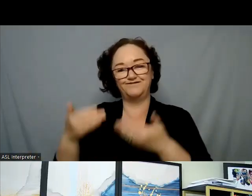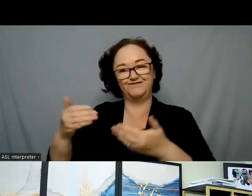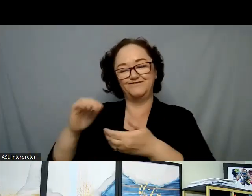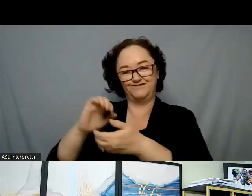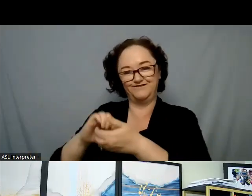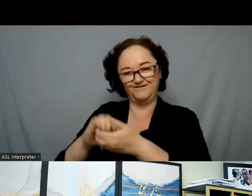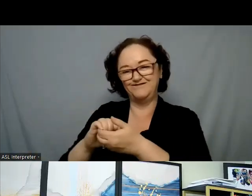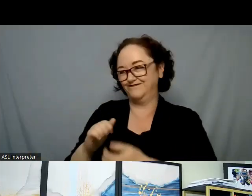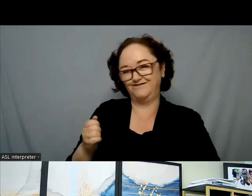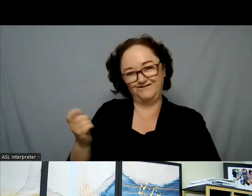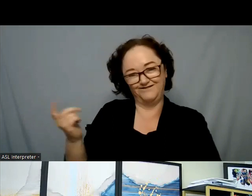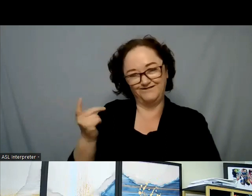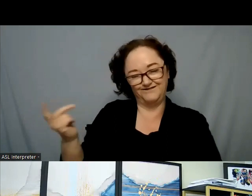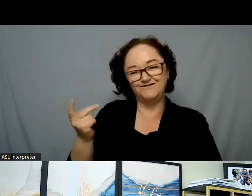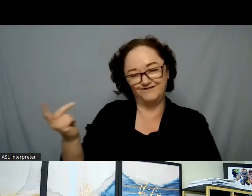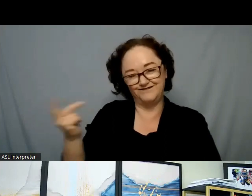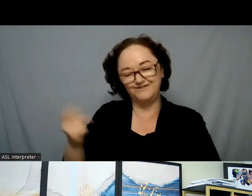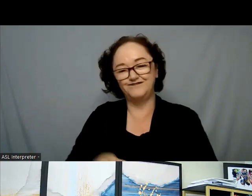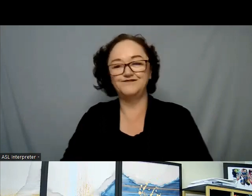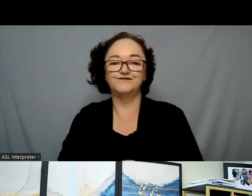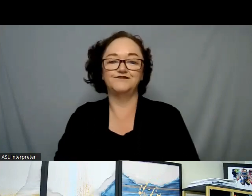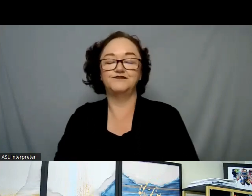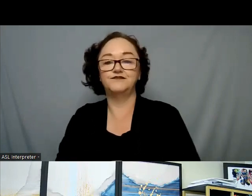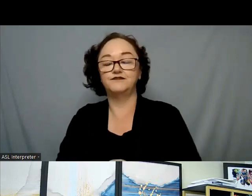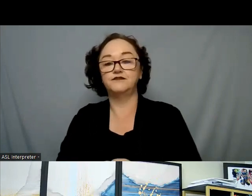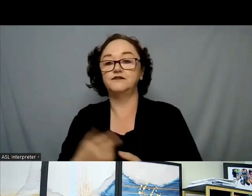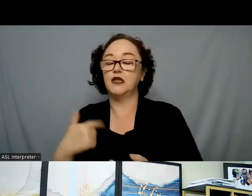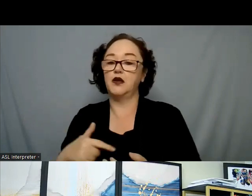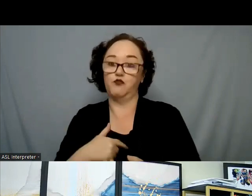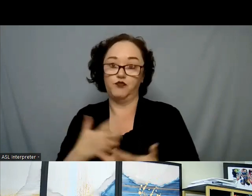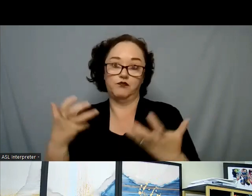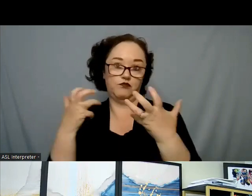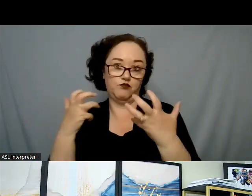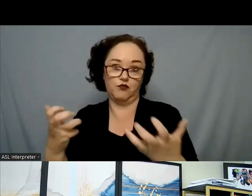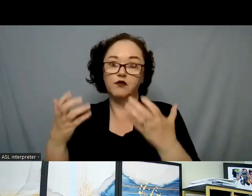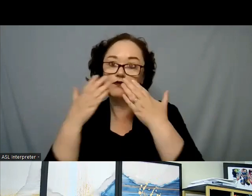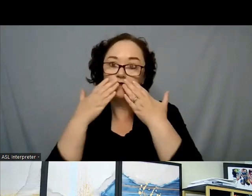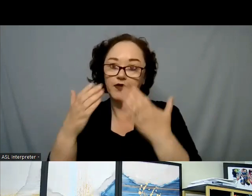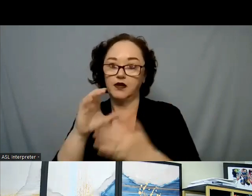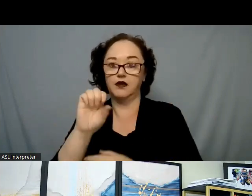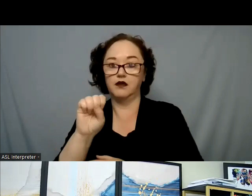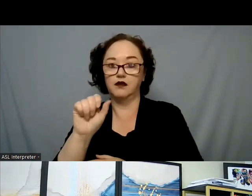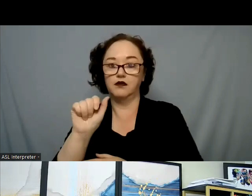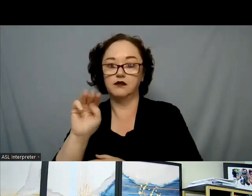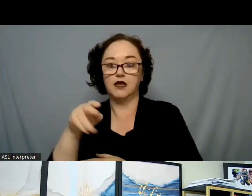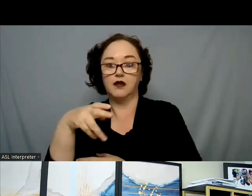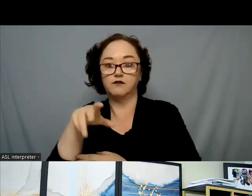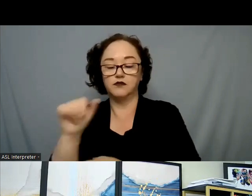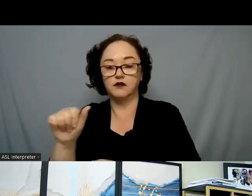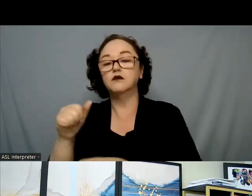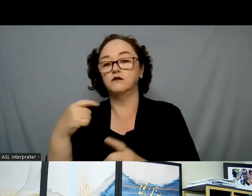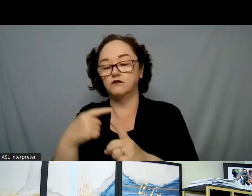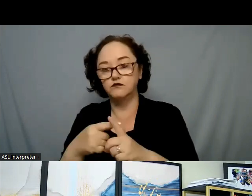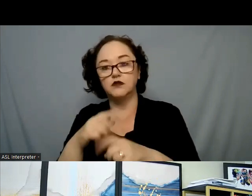colleague, Dr. Patrice Berry. We certainly want to thank both SAMHSA and Missile Health America for the invitation